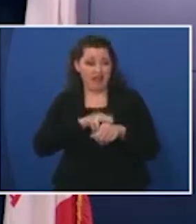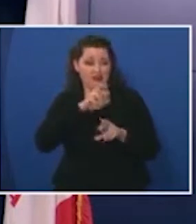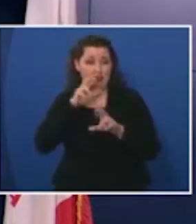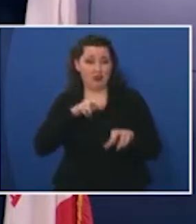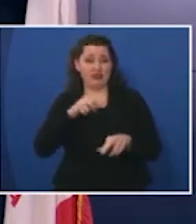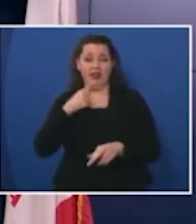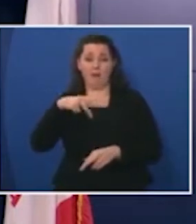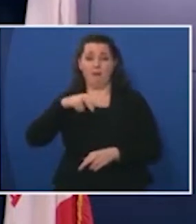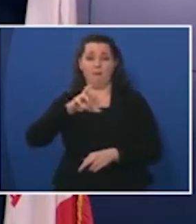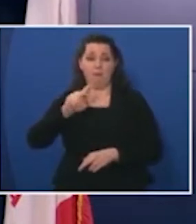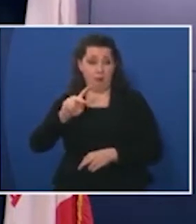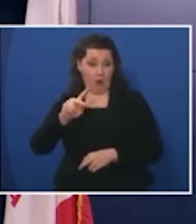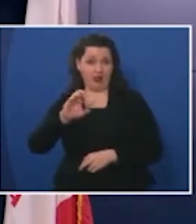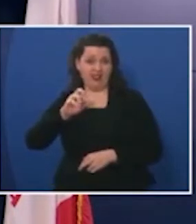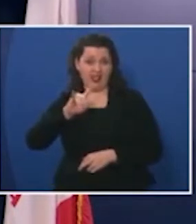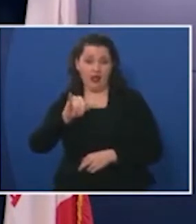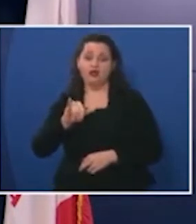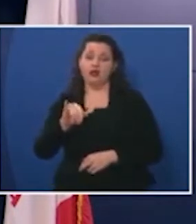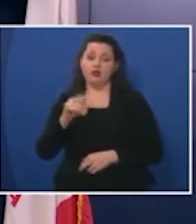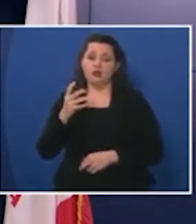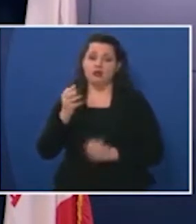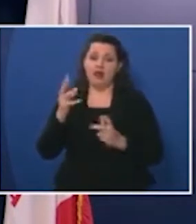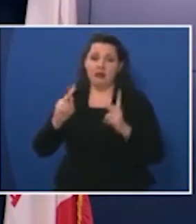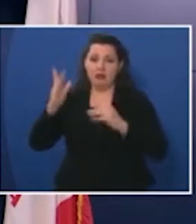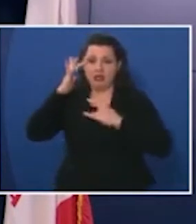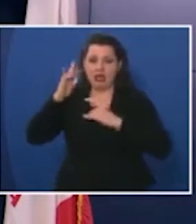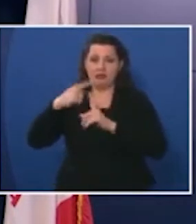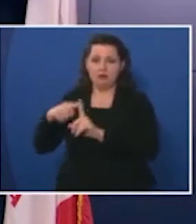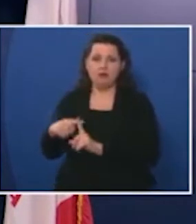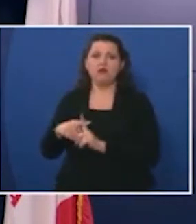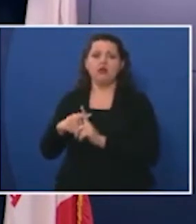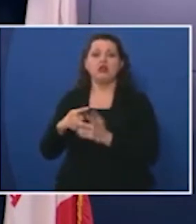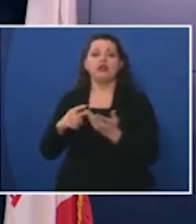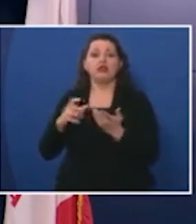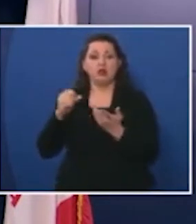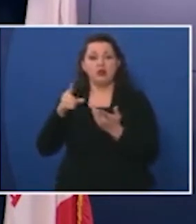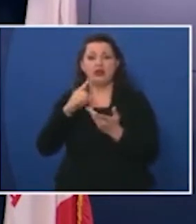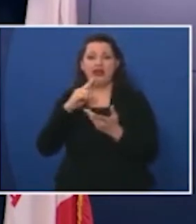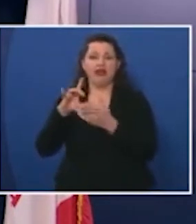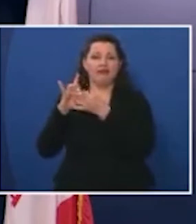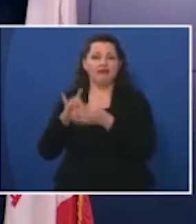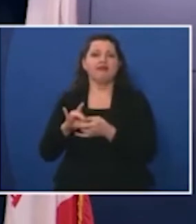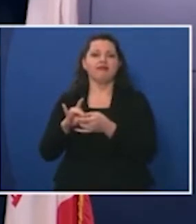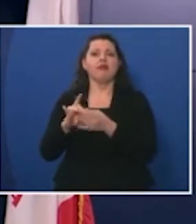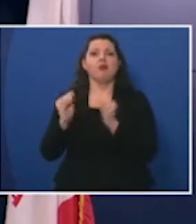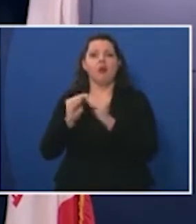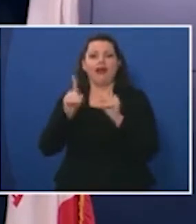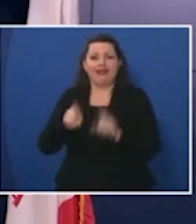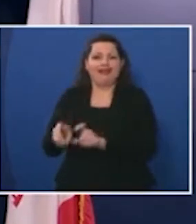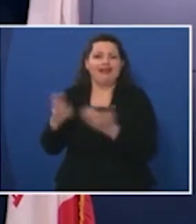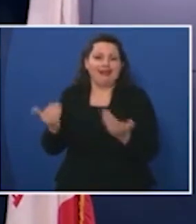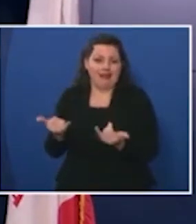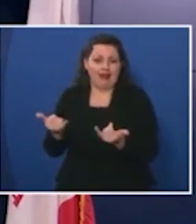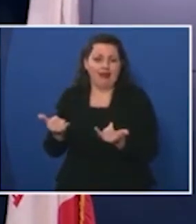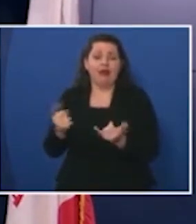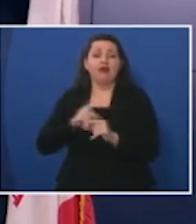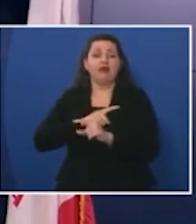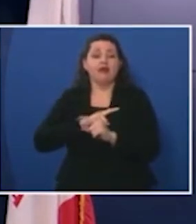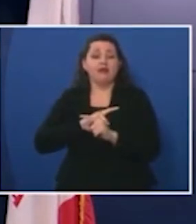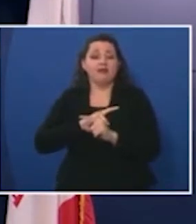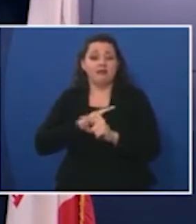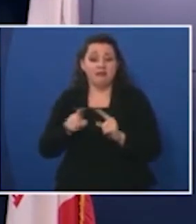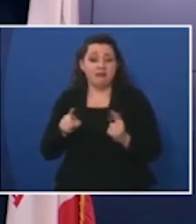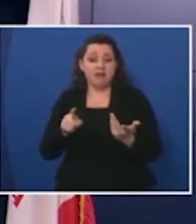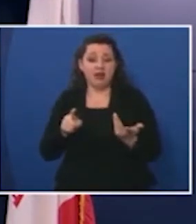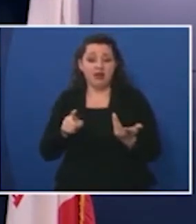a hot spot I know you said that this relates to increased testing in Polk County but given